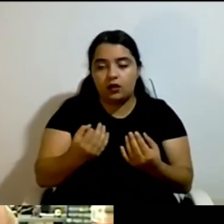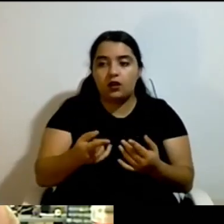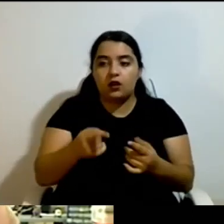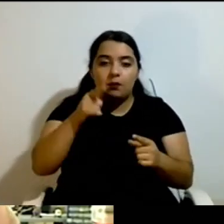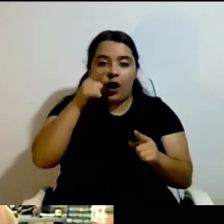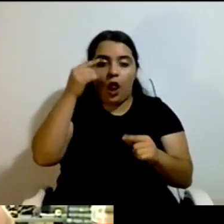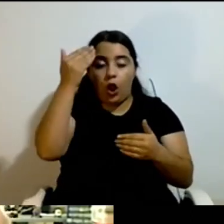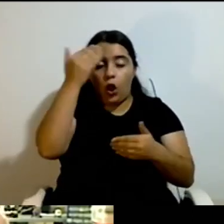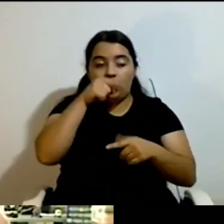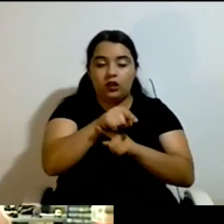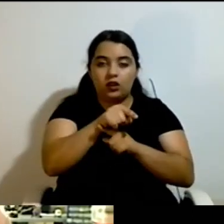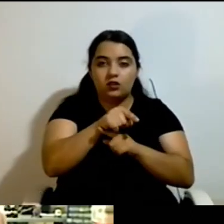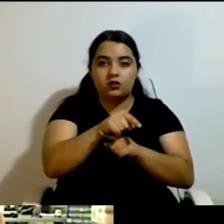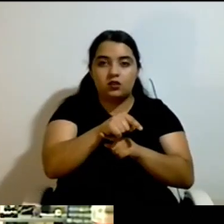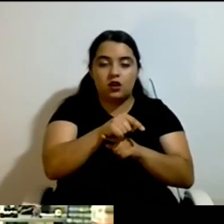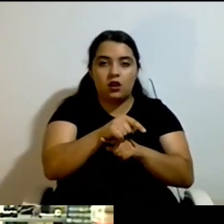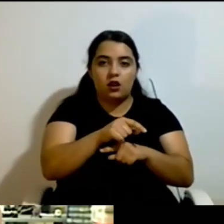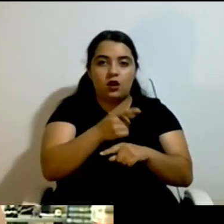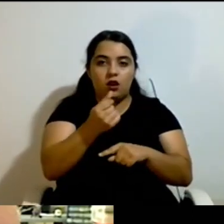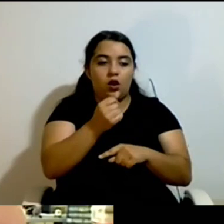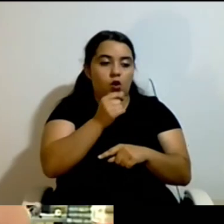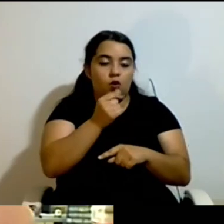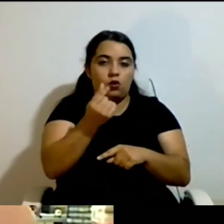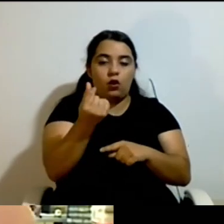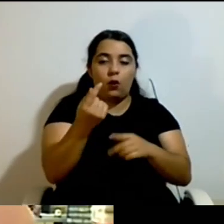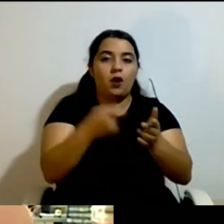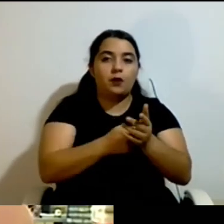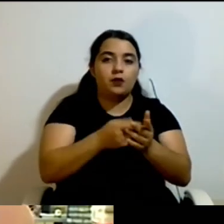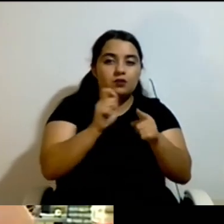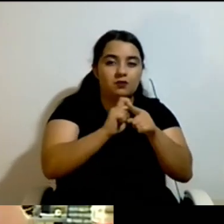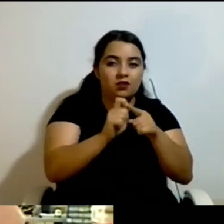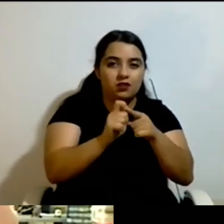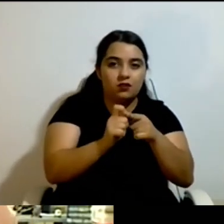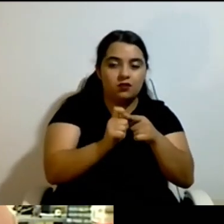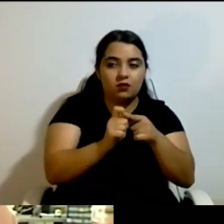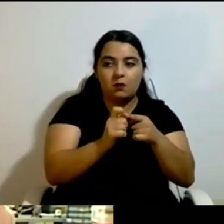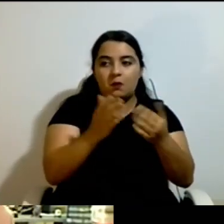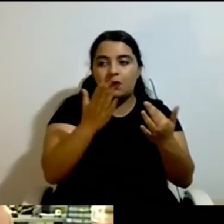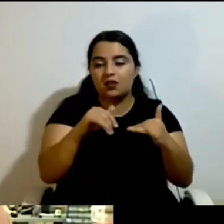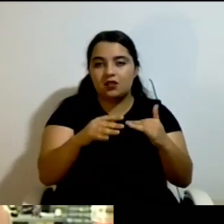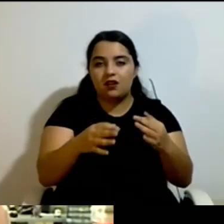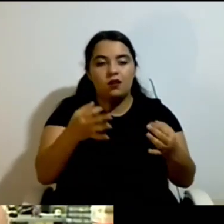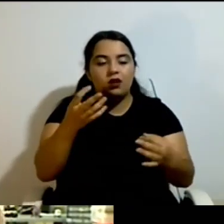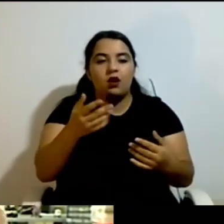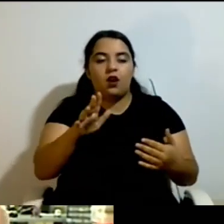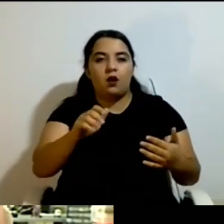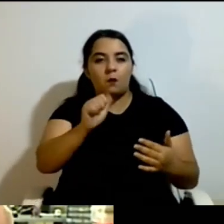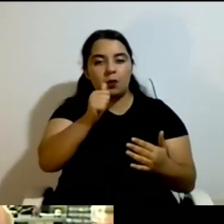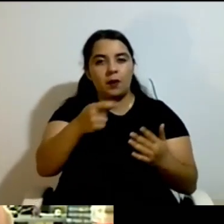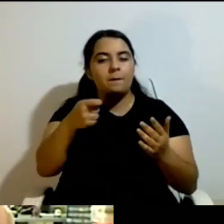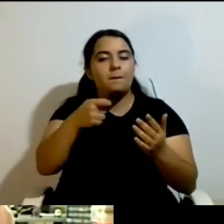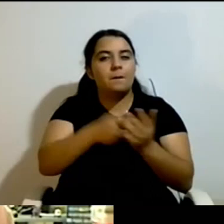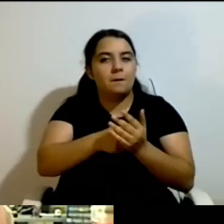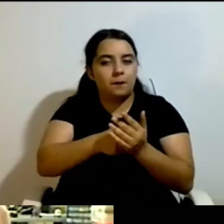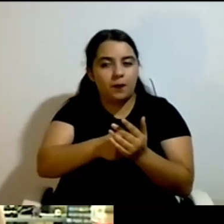hours night work. It pays for perhaps in the best case for two hours of night work.